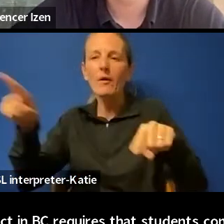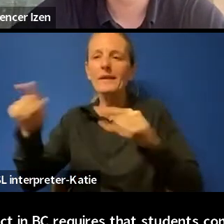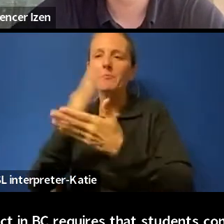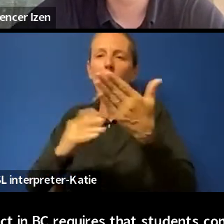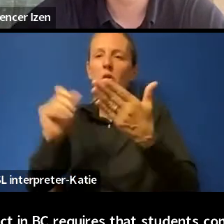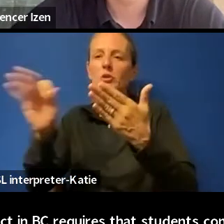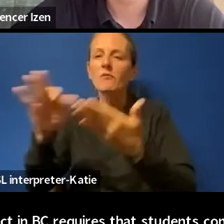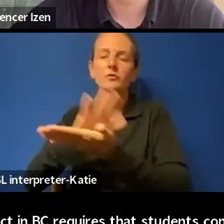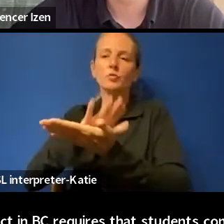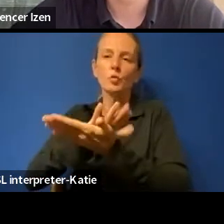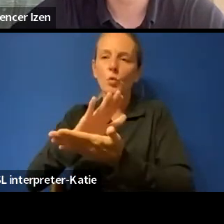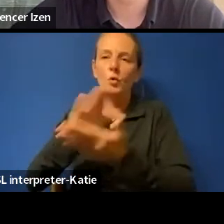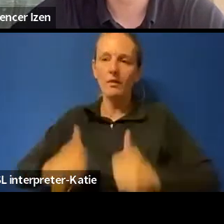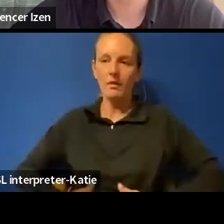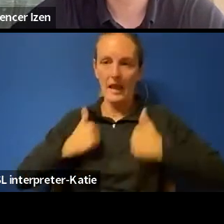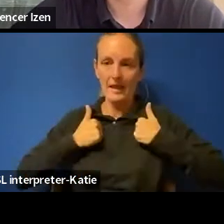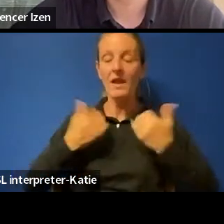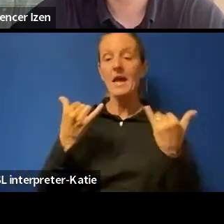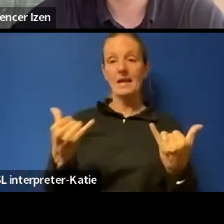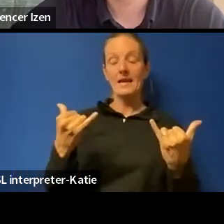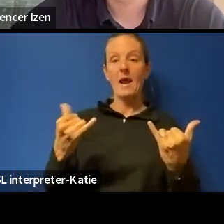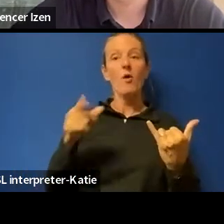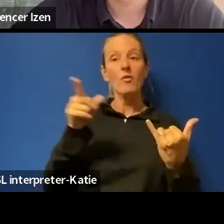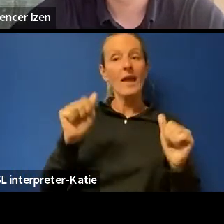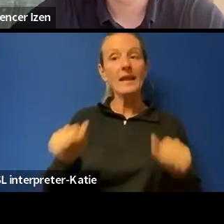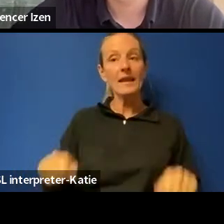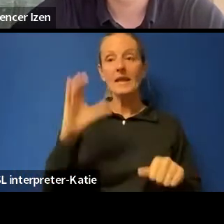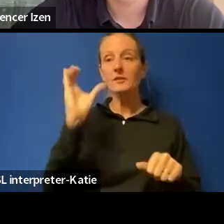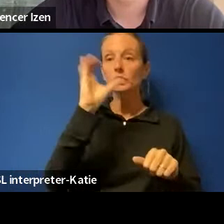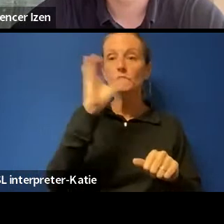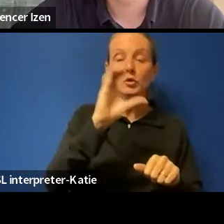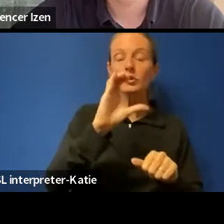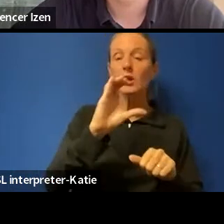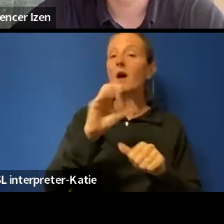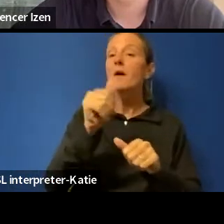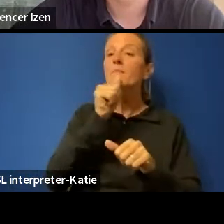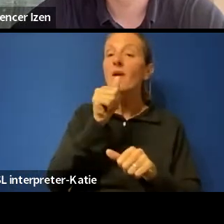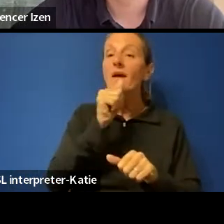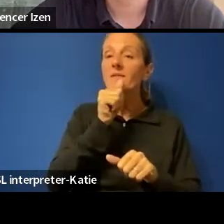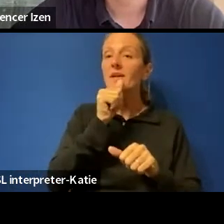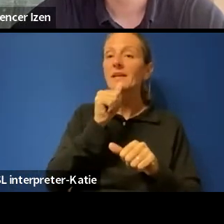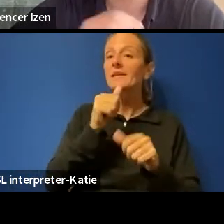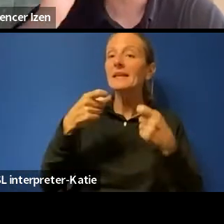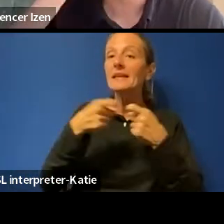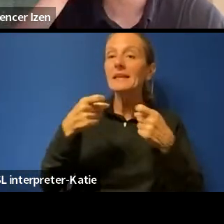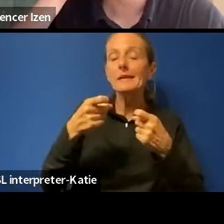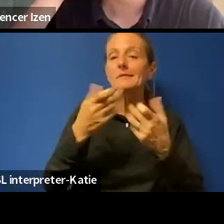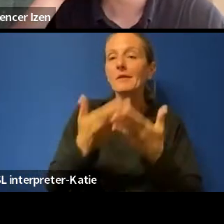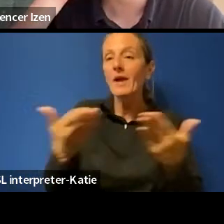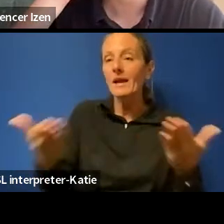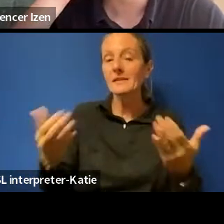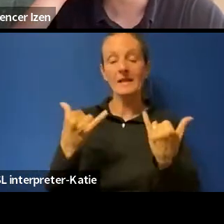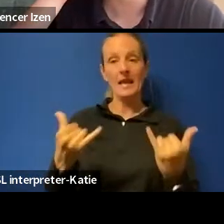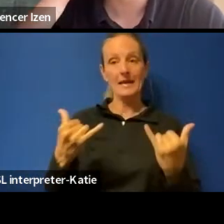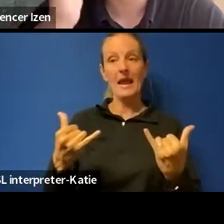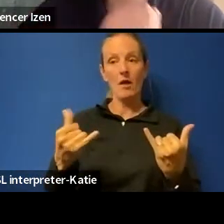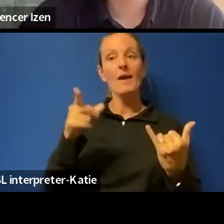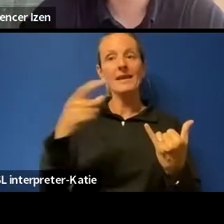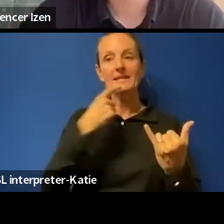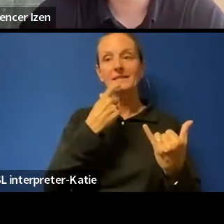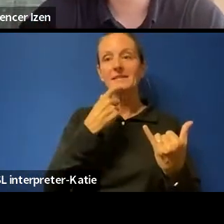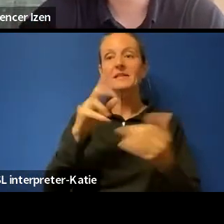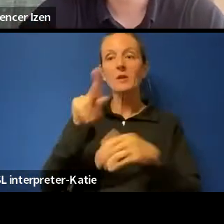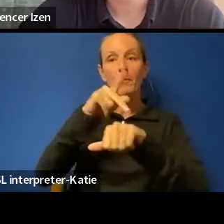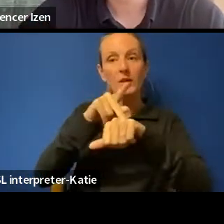authorize personal electronic device searches. For example, the Vancouver School Board Code of Conduct states that a principal